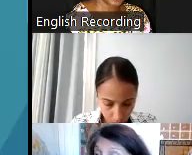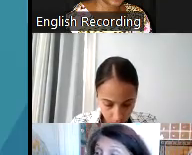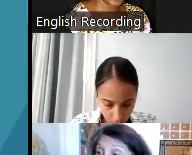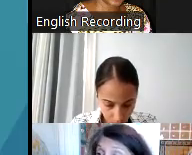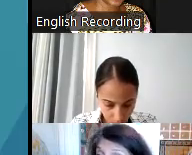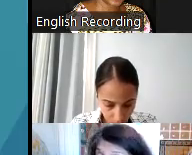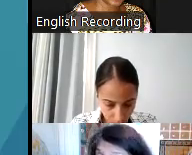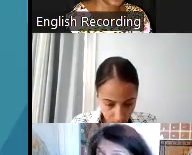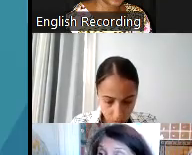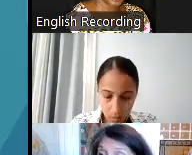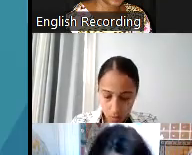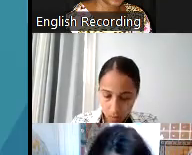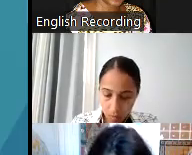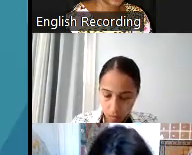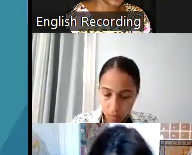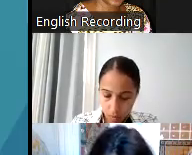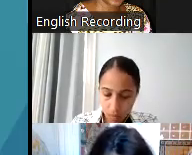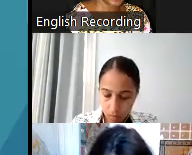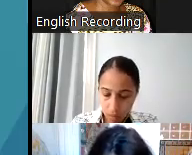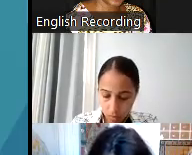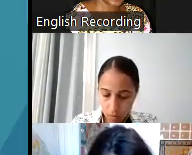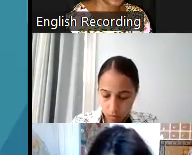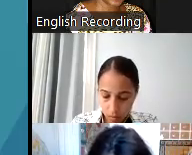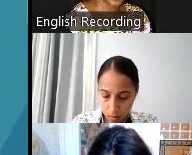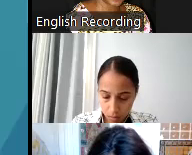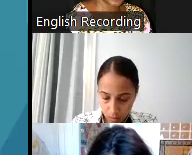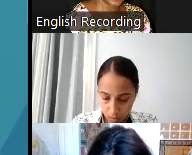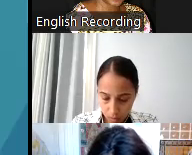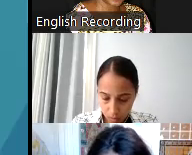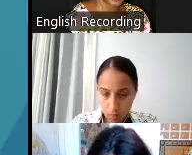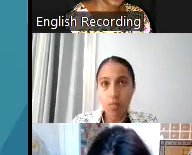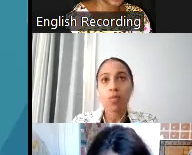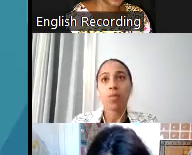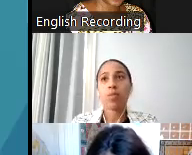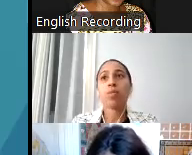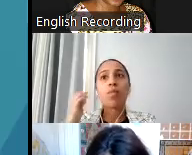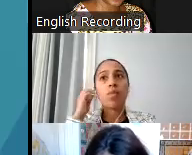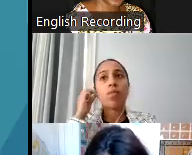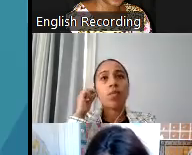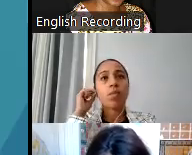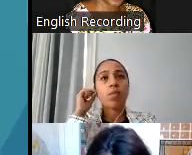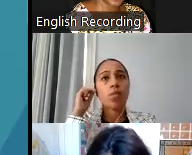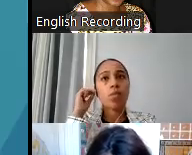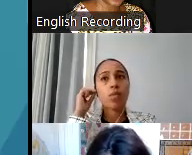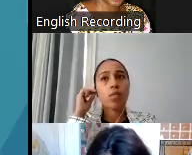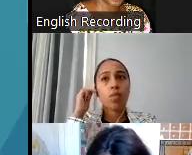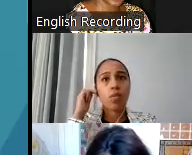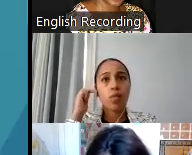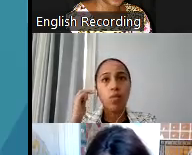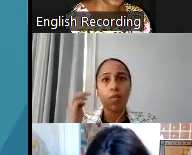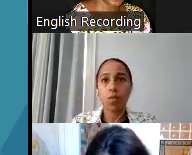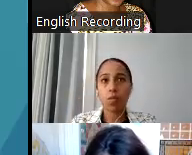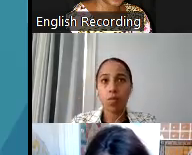scale, low income neighborhood that's experiencing gentrification. Okay. And then,